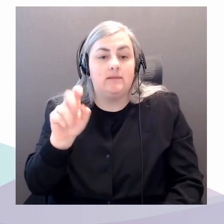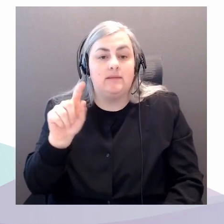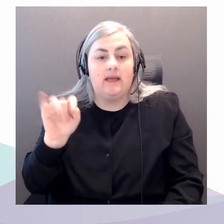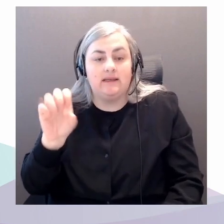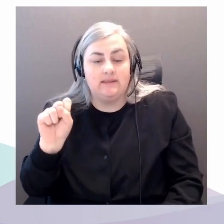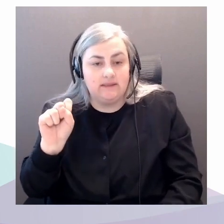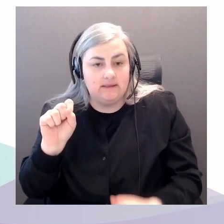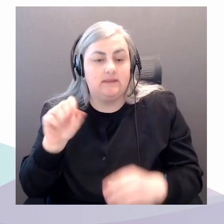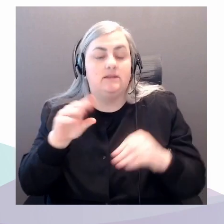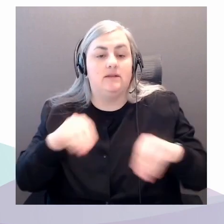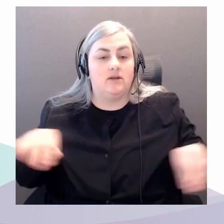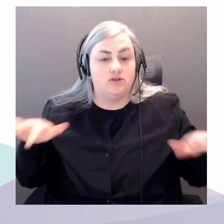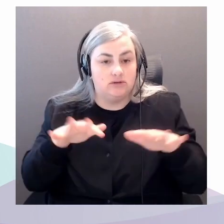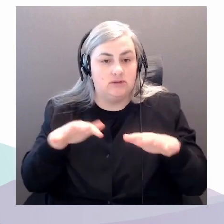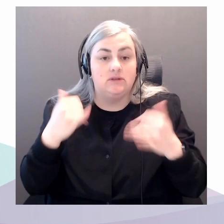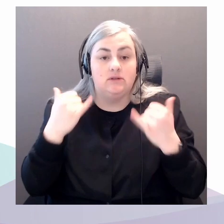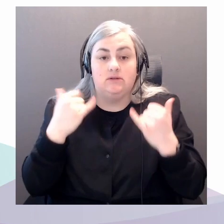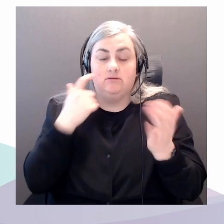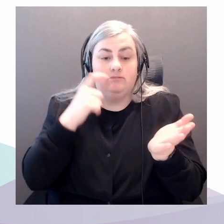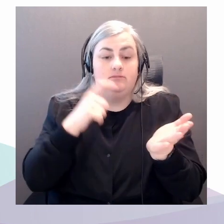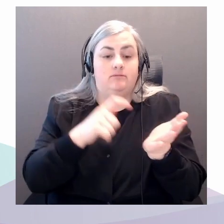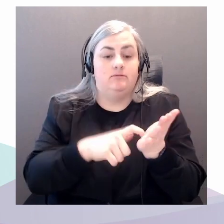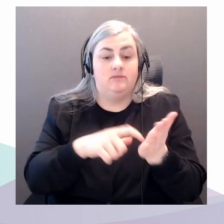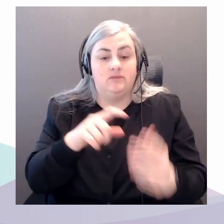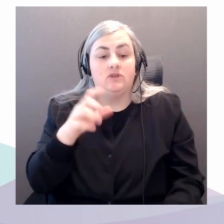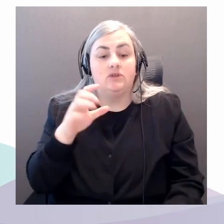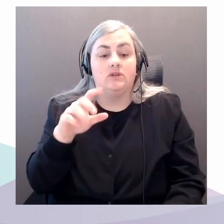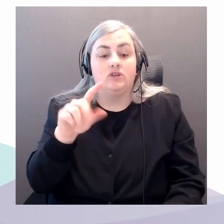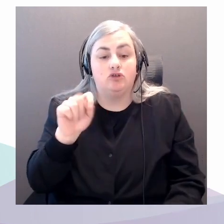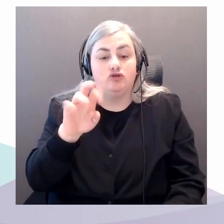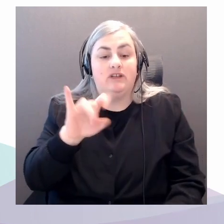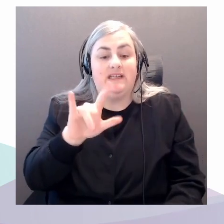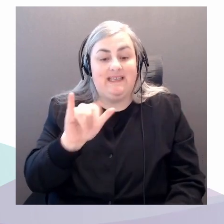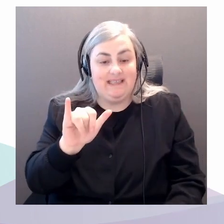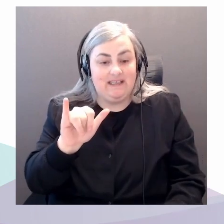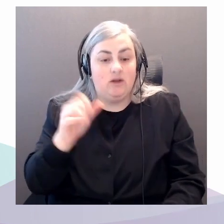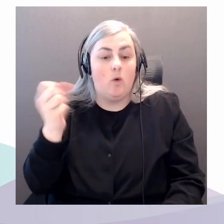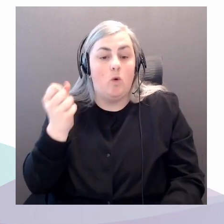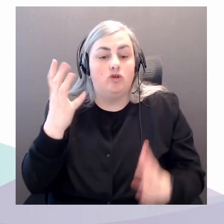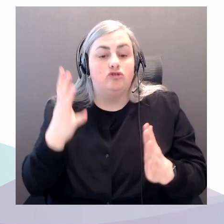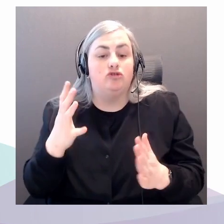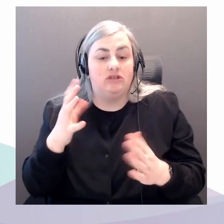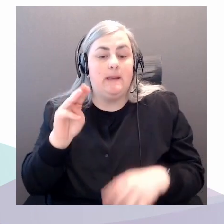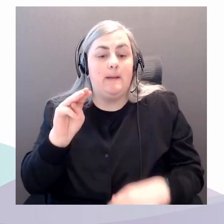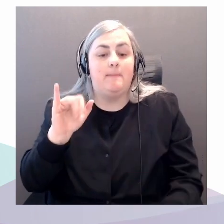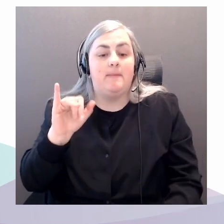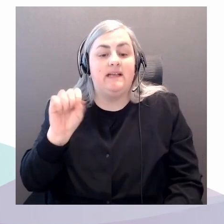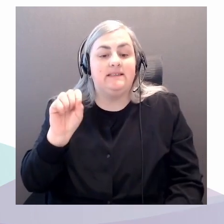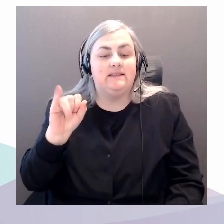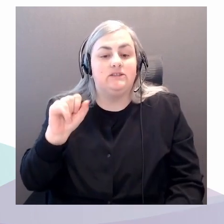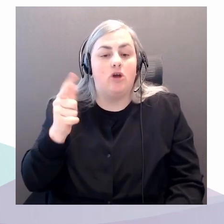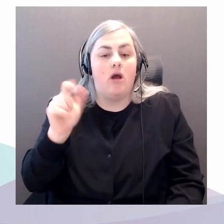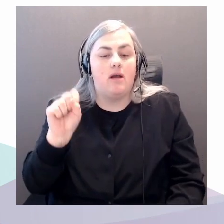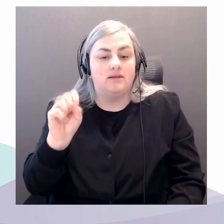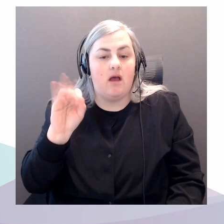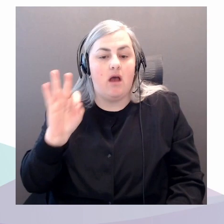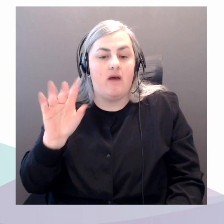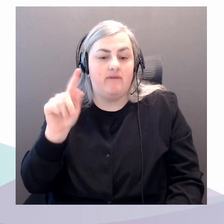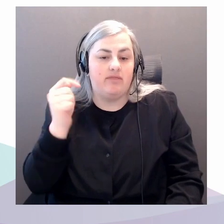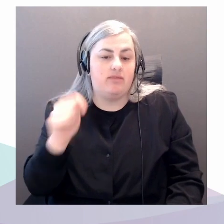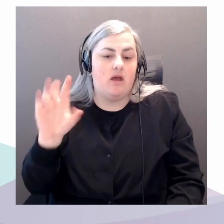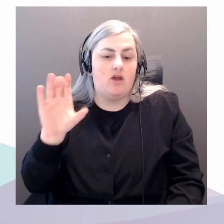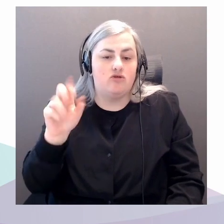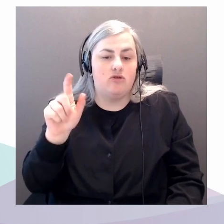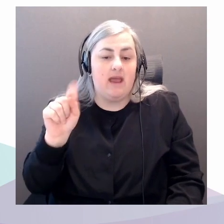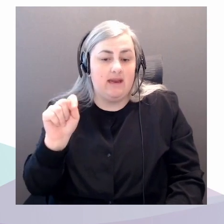the Mississaugas of the Credit First Nation. This territory is subject of the Dish with One Spoon, Wampum Belt